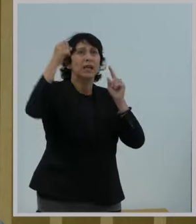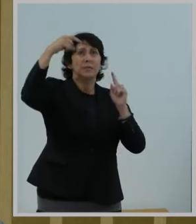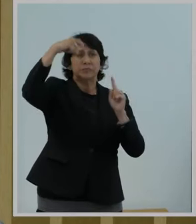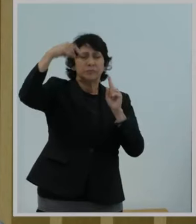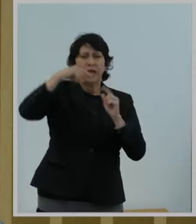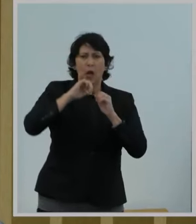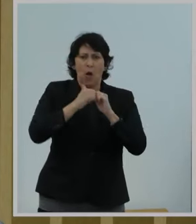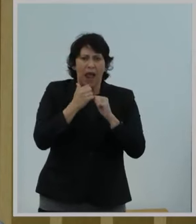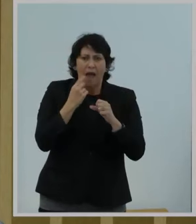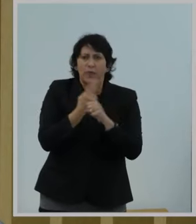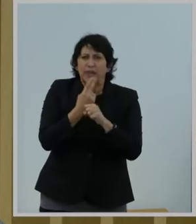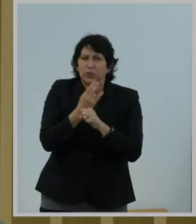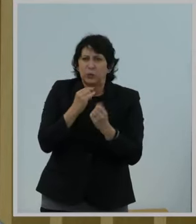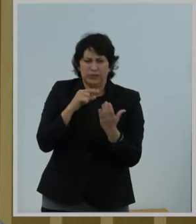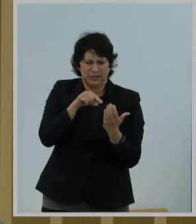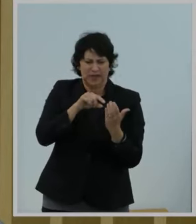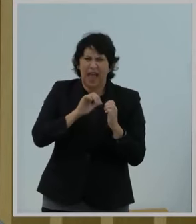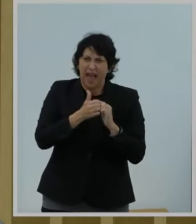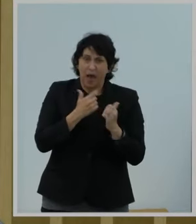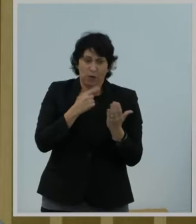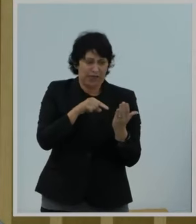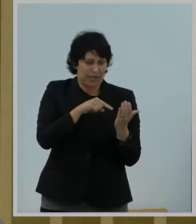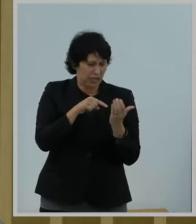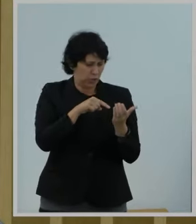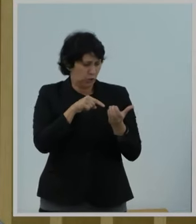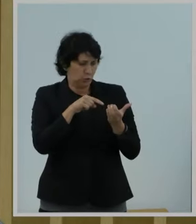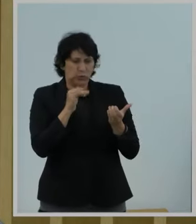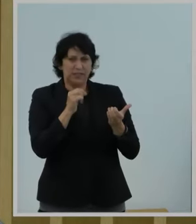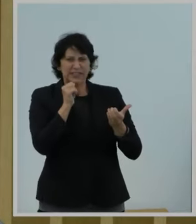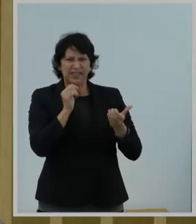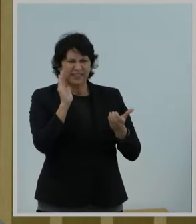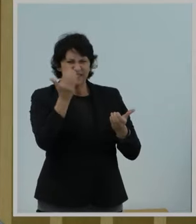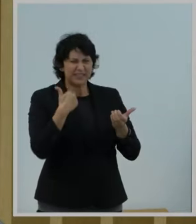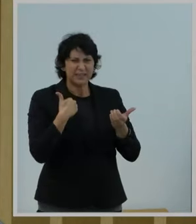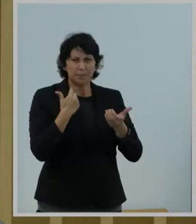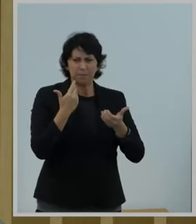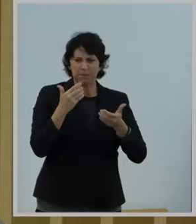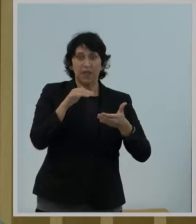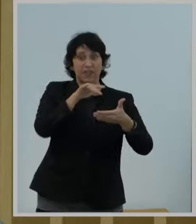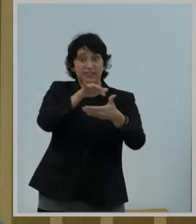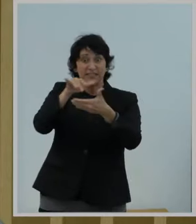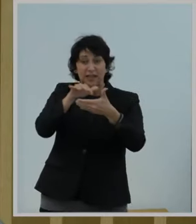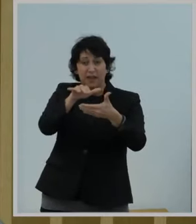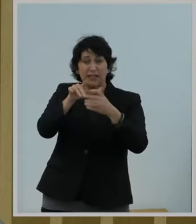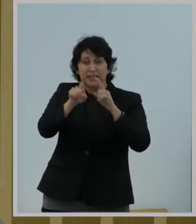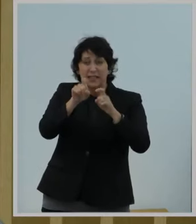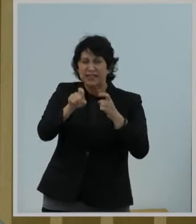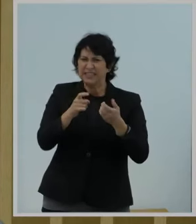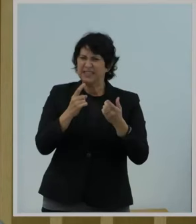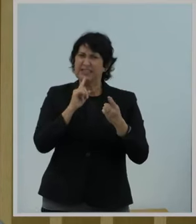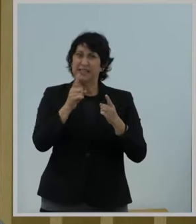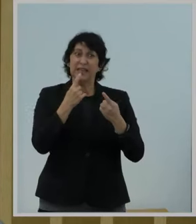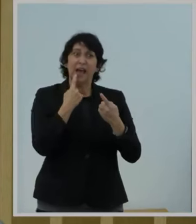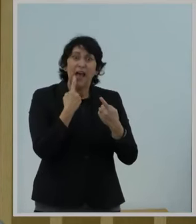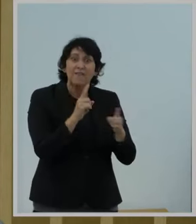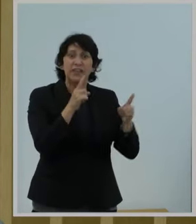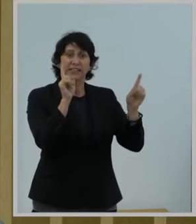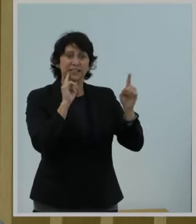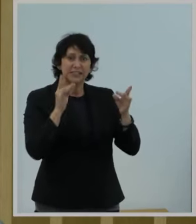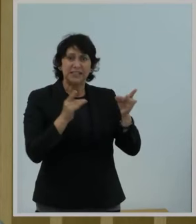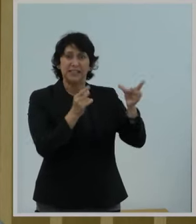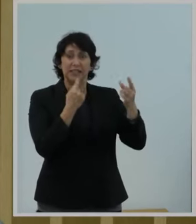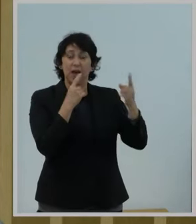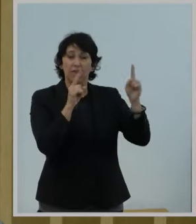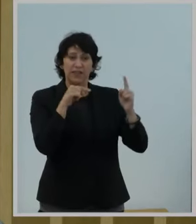used. It doesn't seem to me that we have any studies that measure the efficacy of this funding in